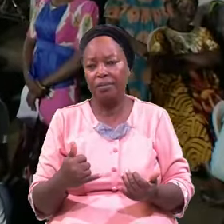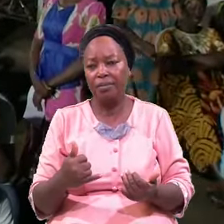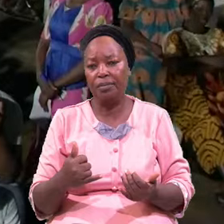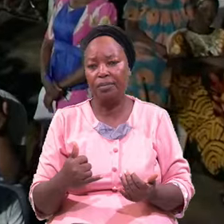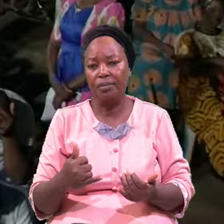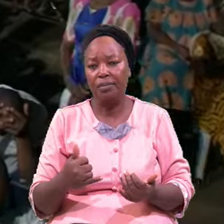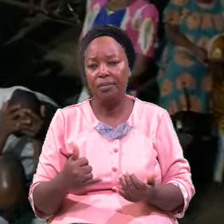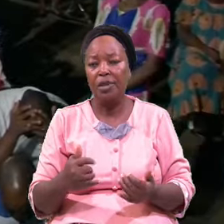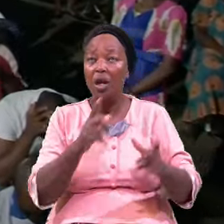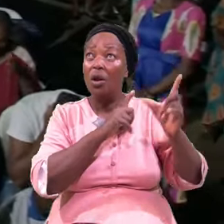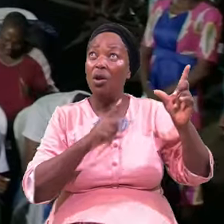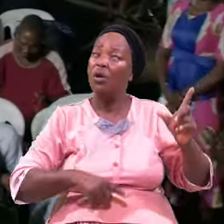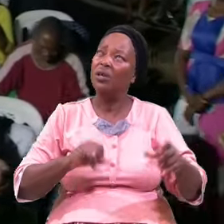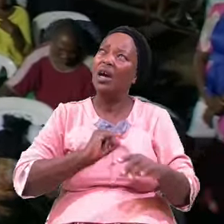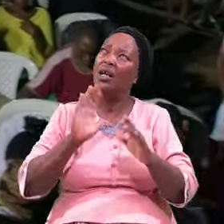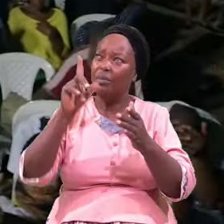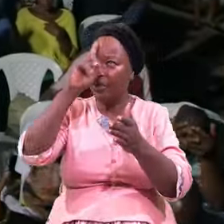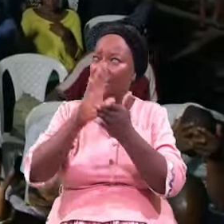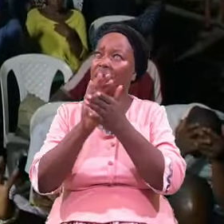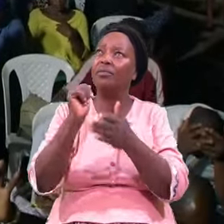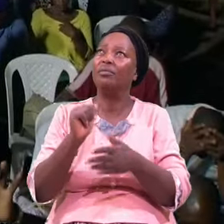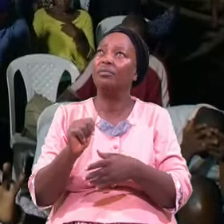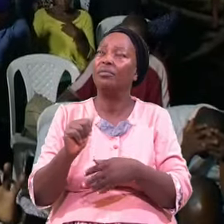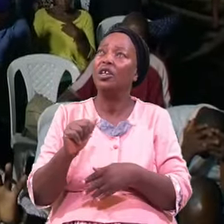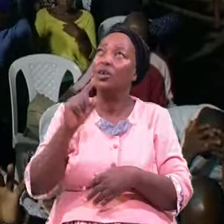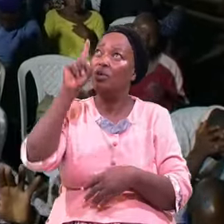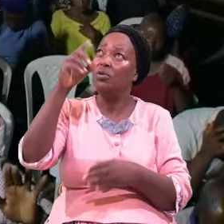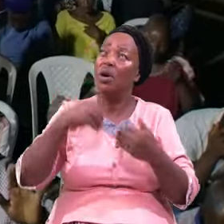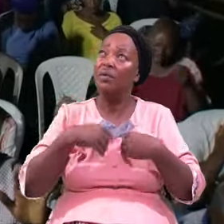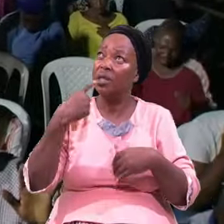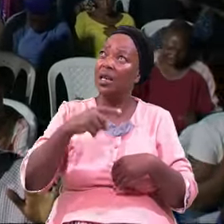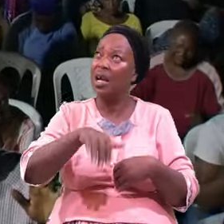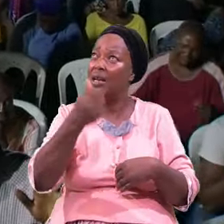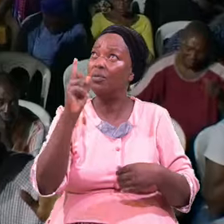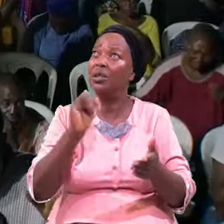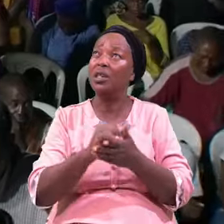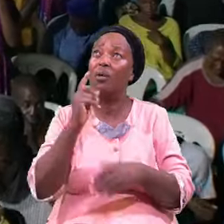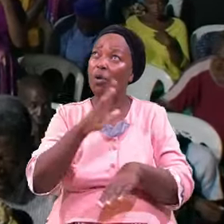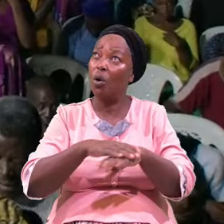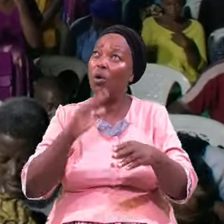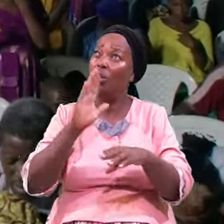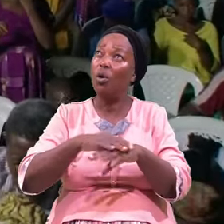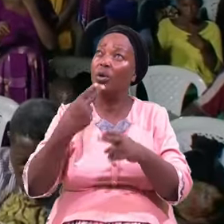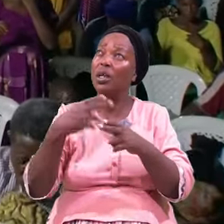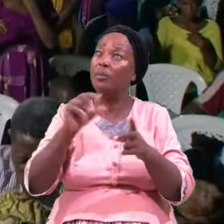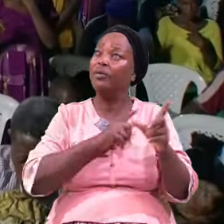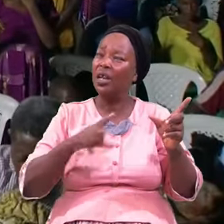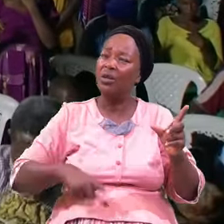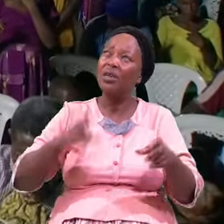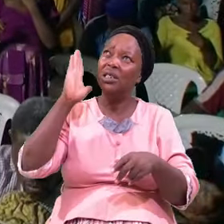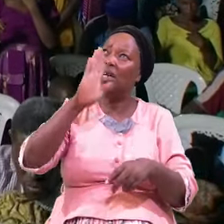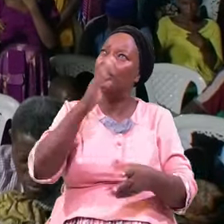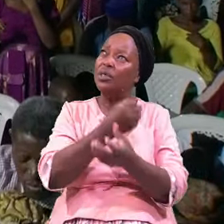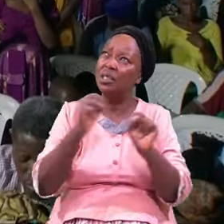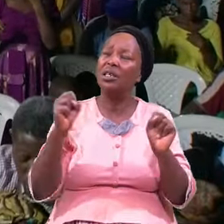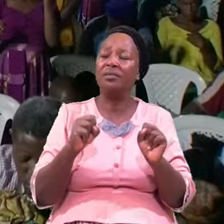Lord Lord I Believe You Have Said Whosoever Shall Call On The Name Of The Lord Shall Be Say